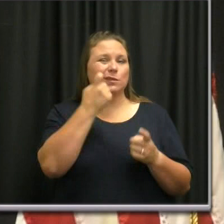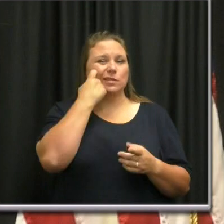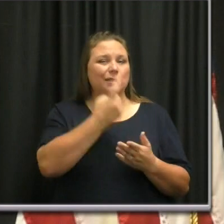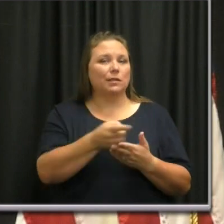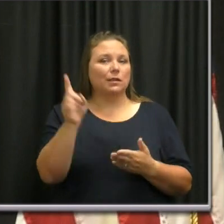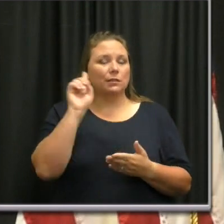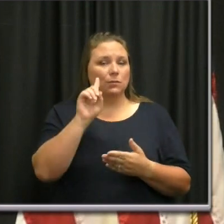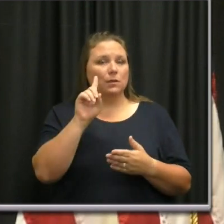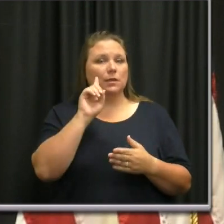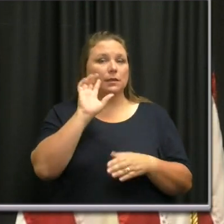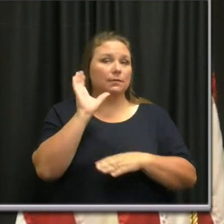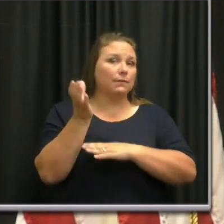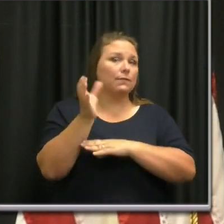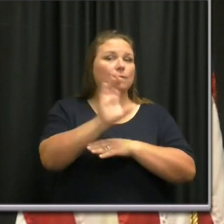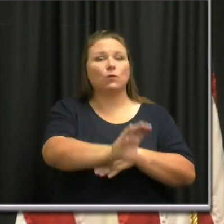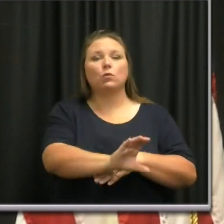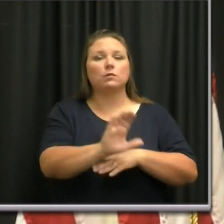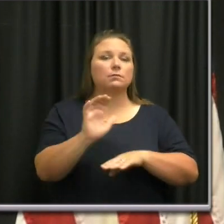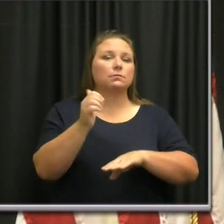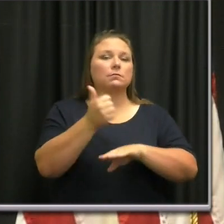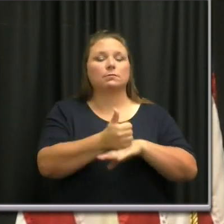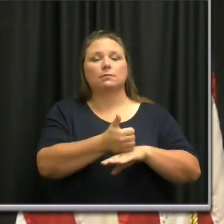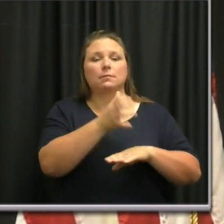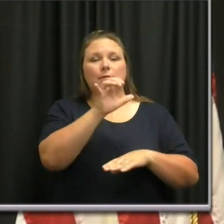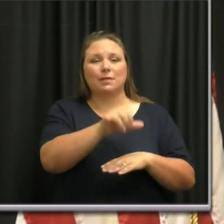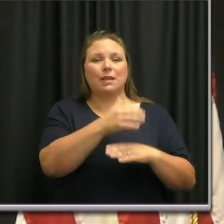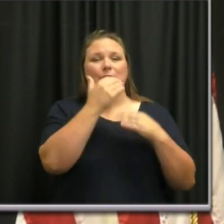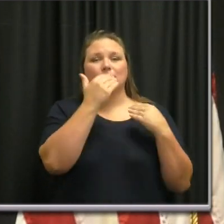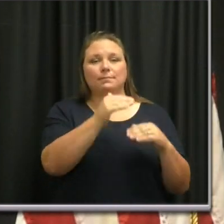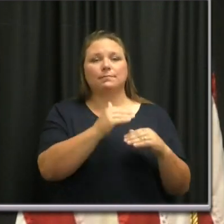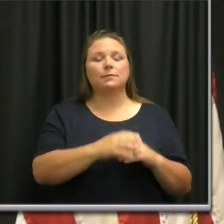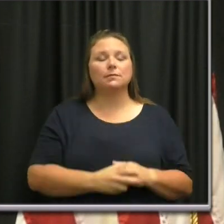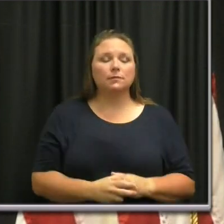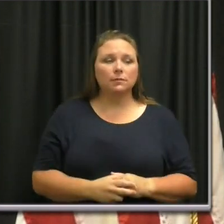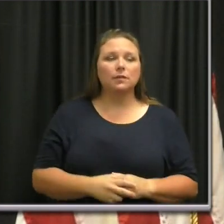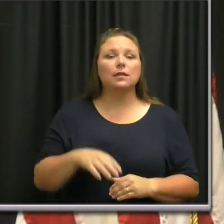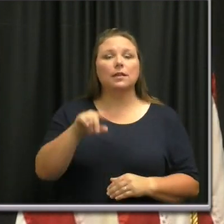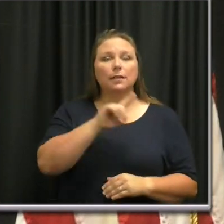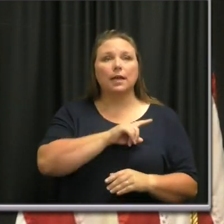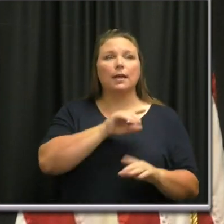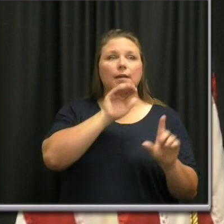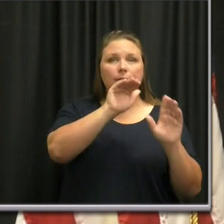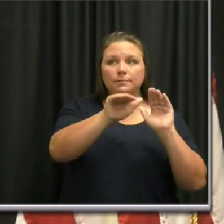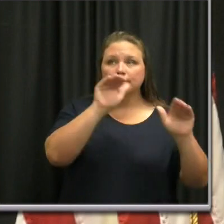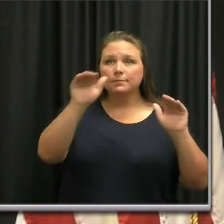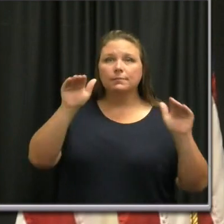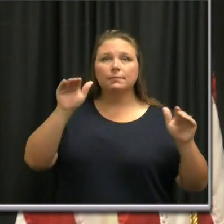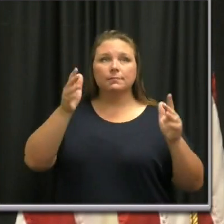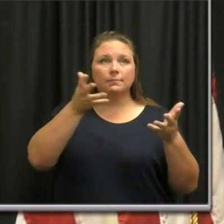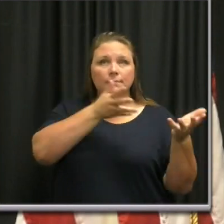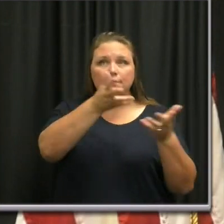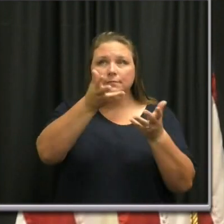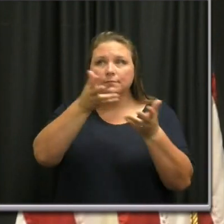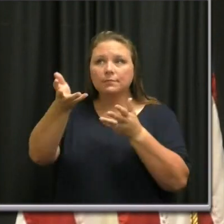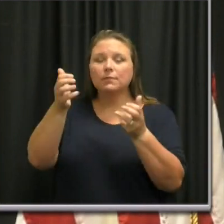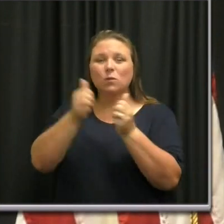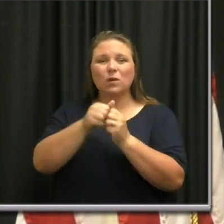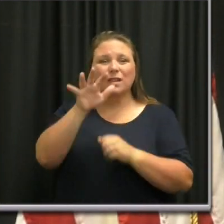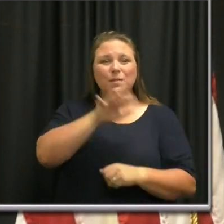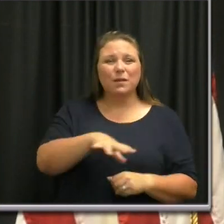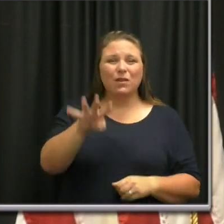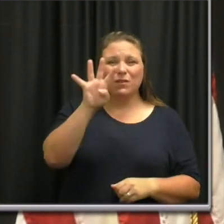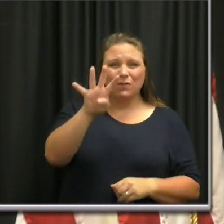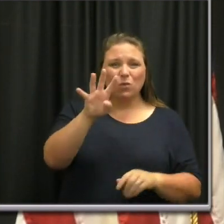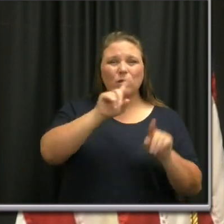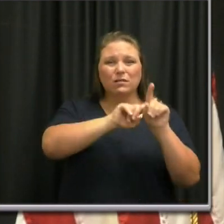in enforcing, uh, the, uh, restrictions. They engaged actively with, uh, at least four